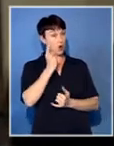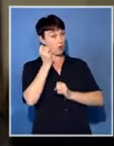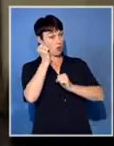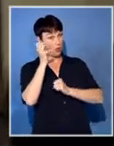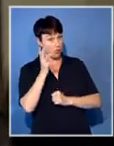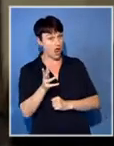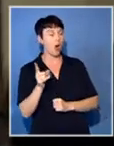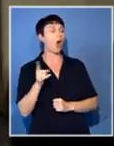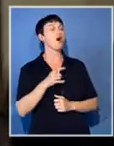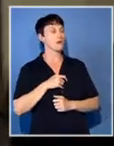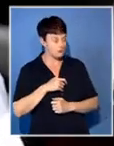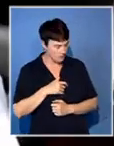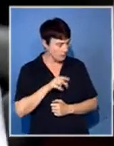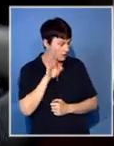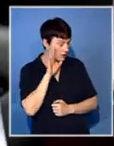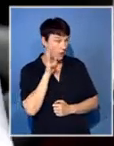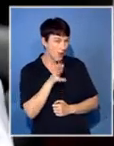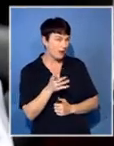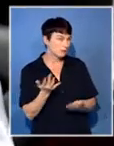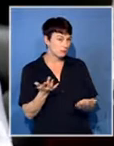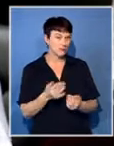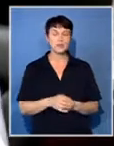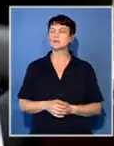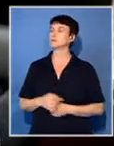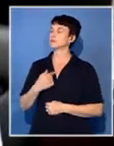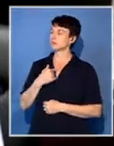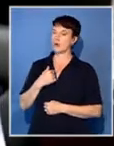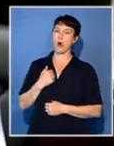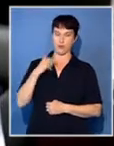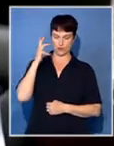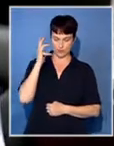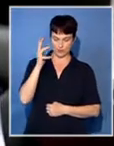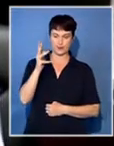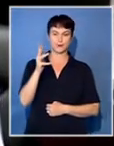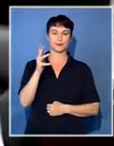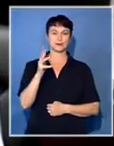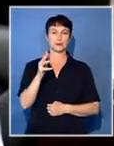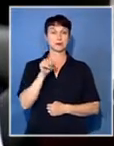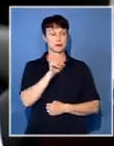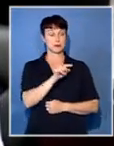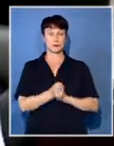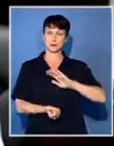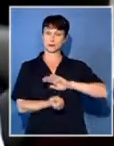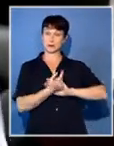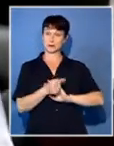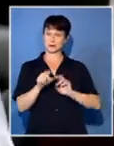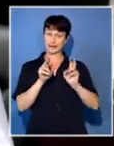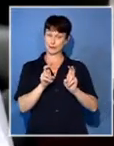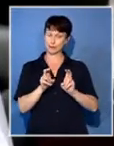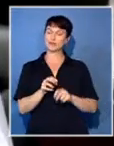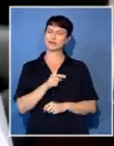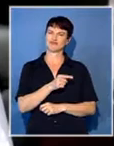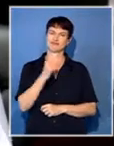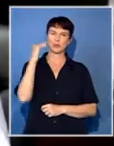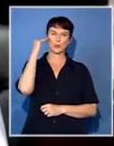even I will say to you we've given comrades a response to that particular question they raise they know they